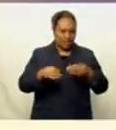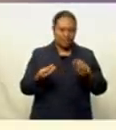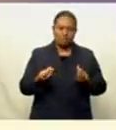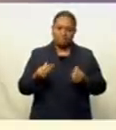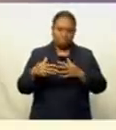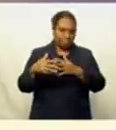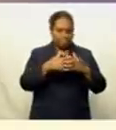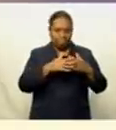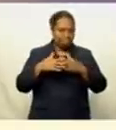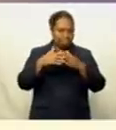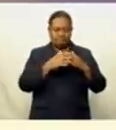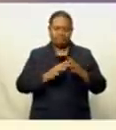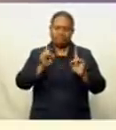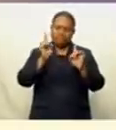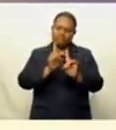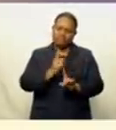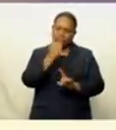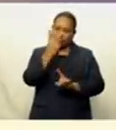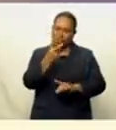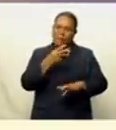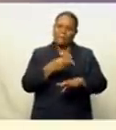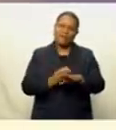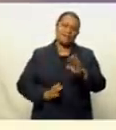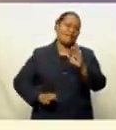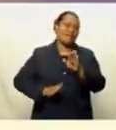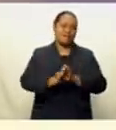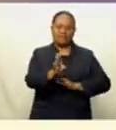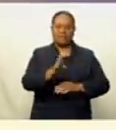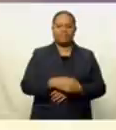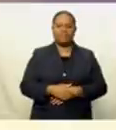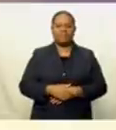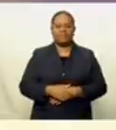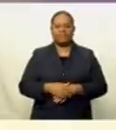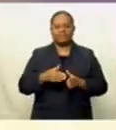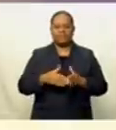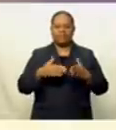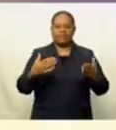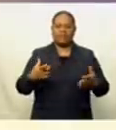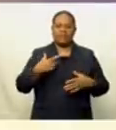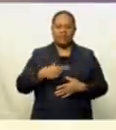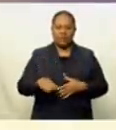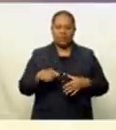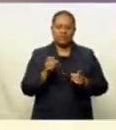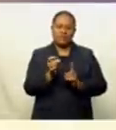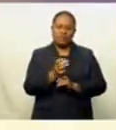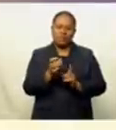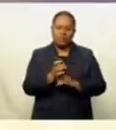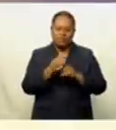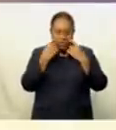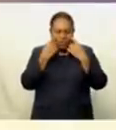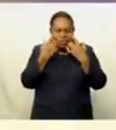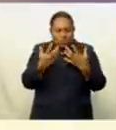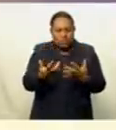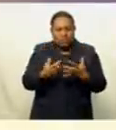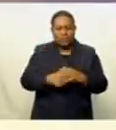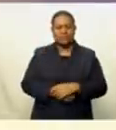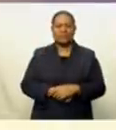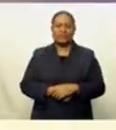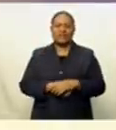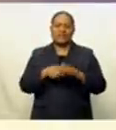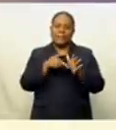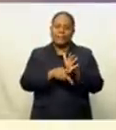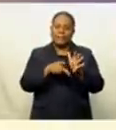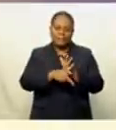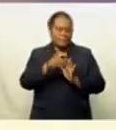the U.S. Dollar held near a two-month high against the yen. This was after a key measure of U.S. inflation showed stronger price gains